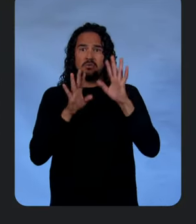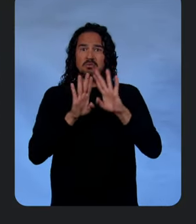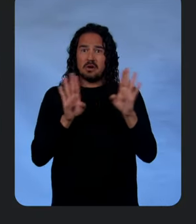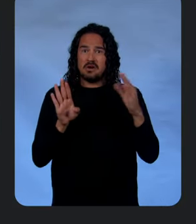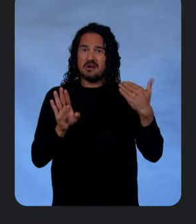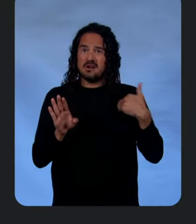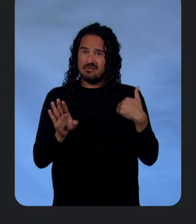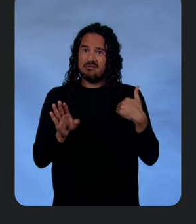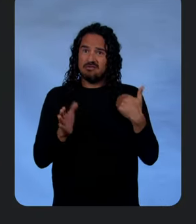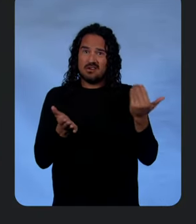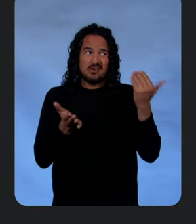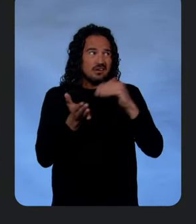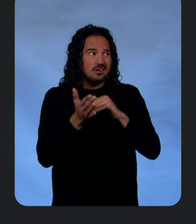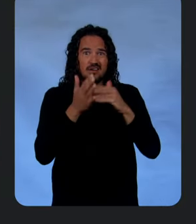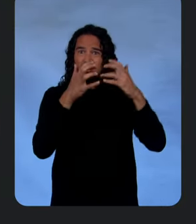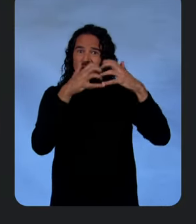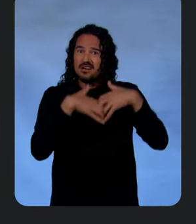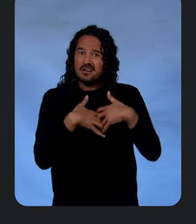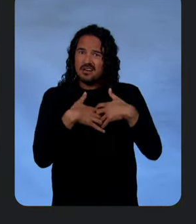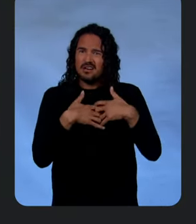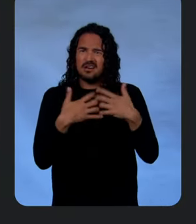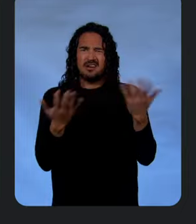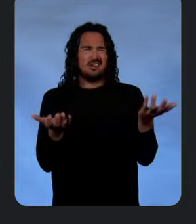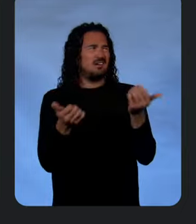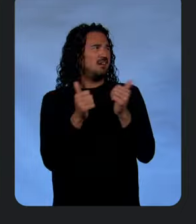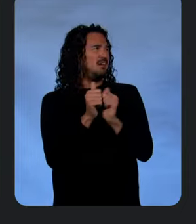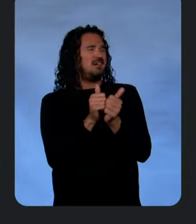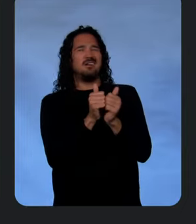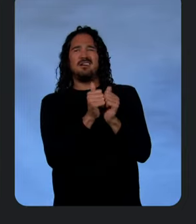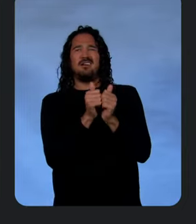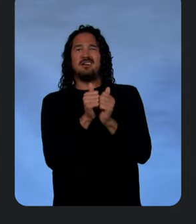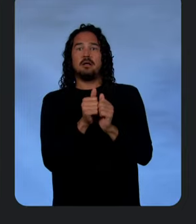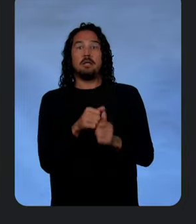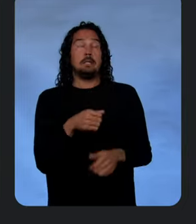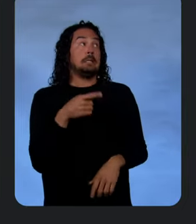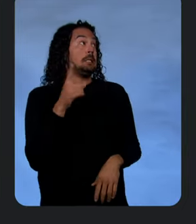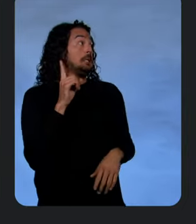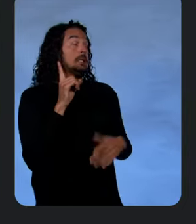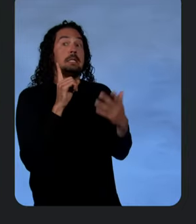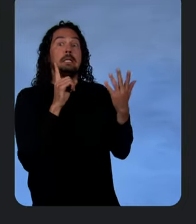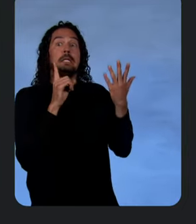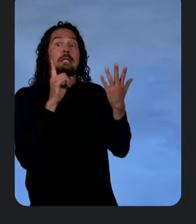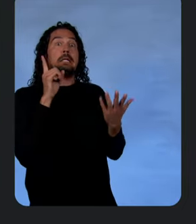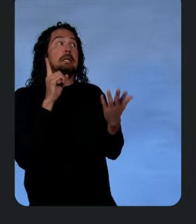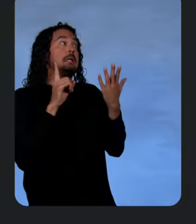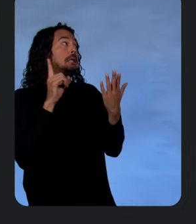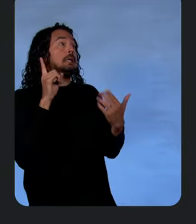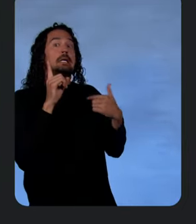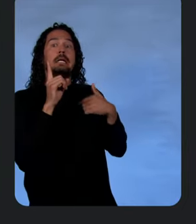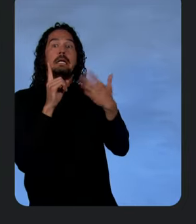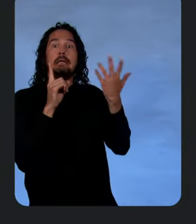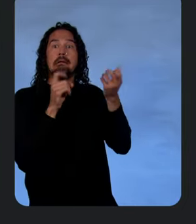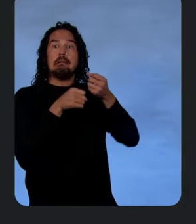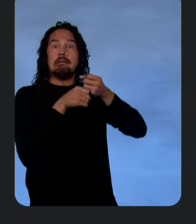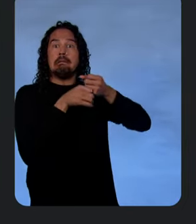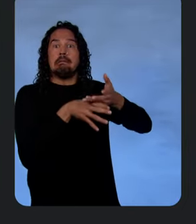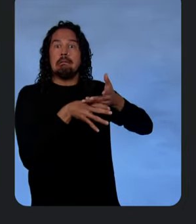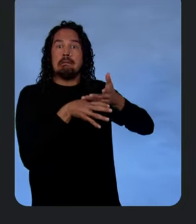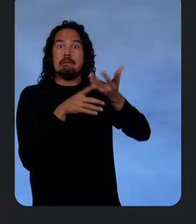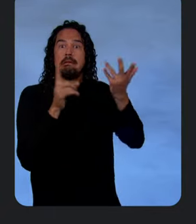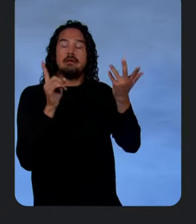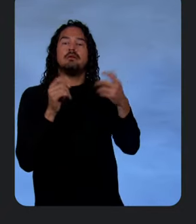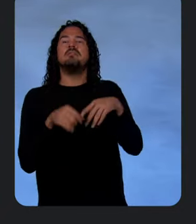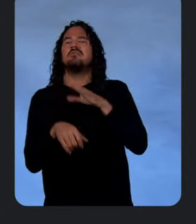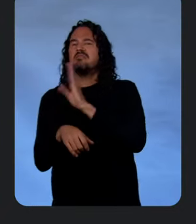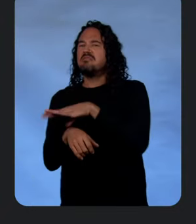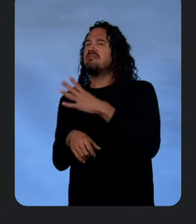the firewall is down again? Okay. How did that happen? Every demo. I know. I change things a lot. We're going to revoke Richard's owner access